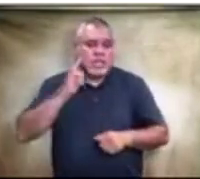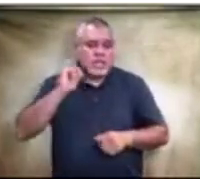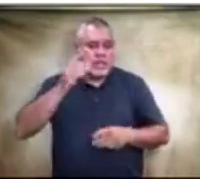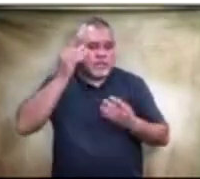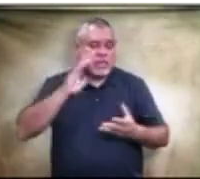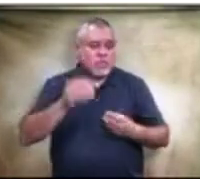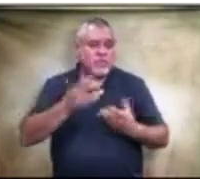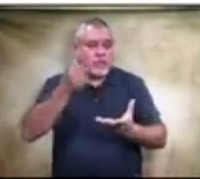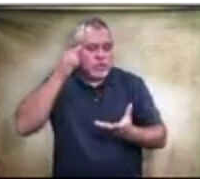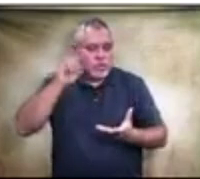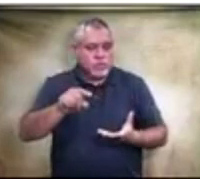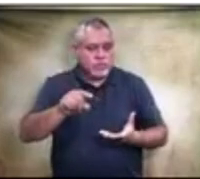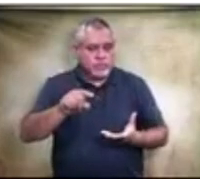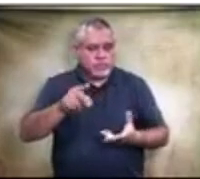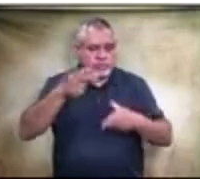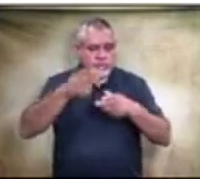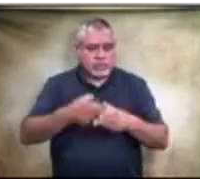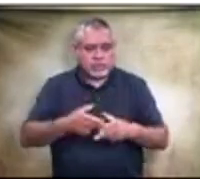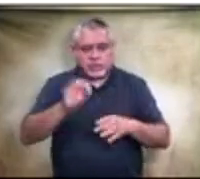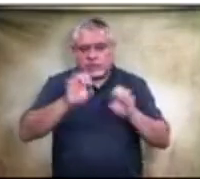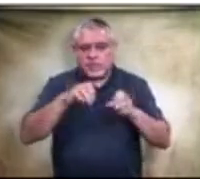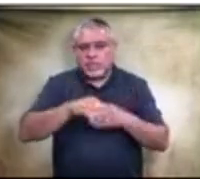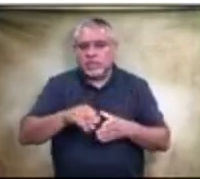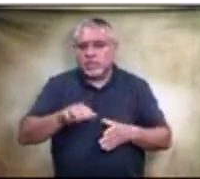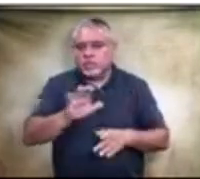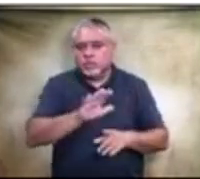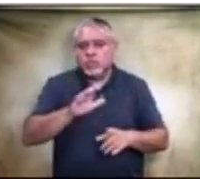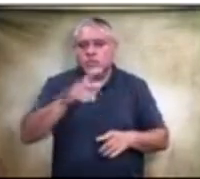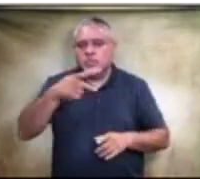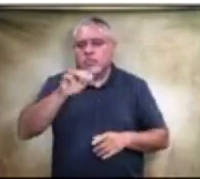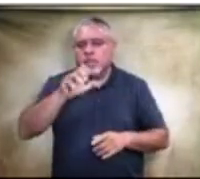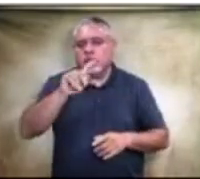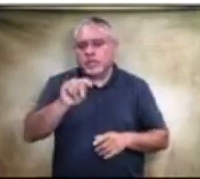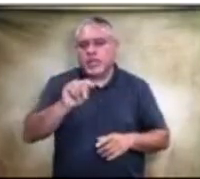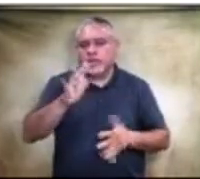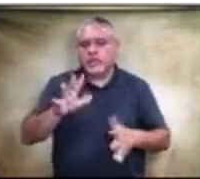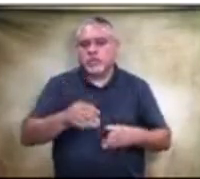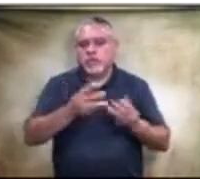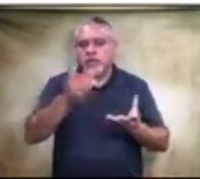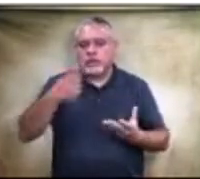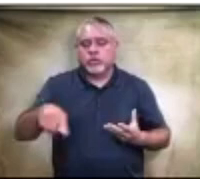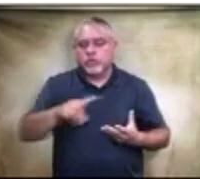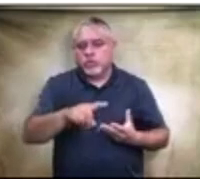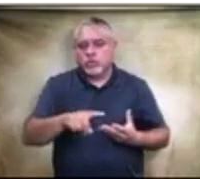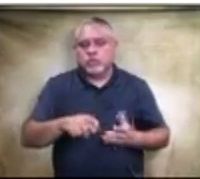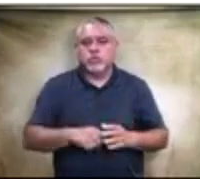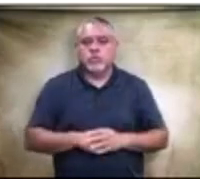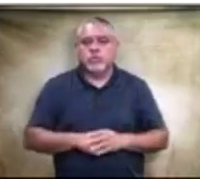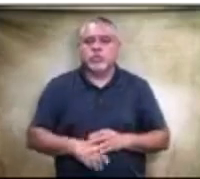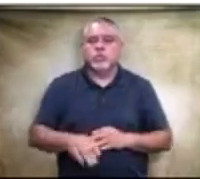for you, the names of the evaluators in your board packet. That has been provided for you. Mr. Fisher,